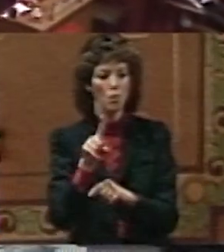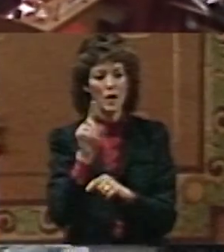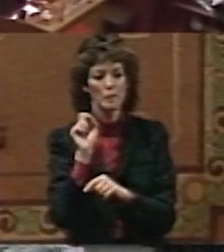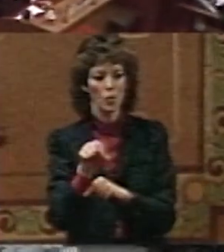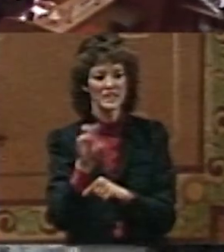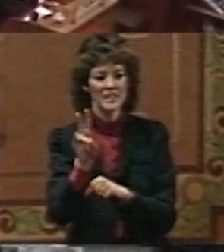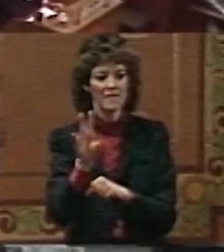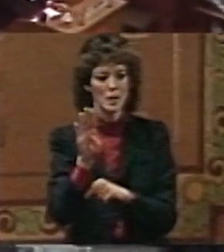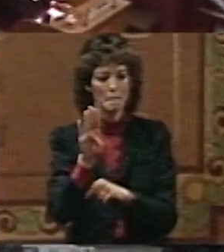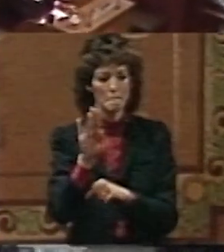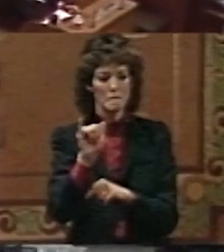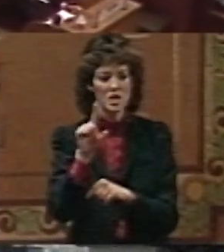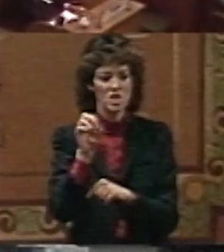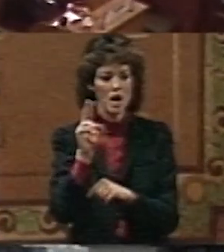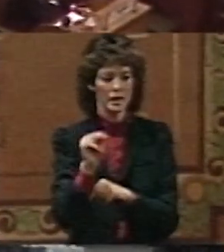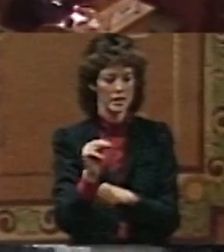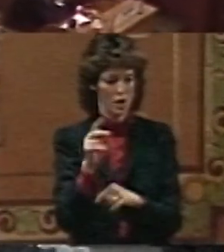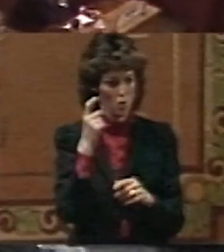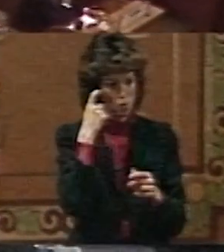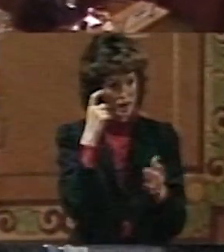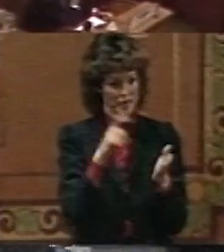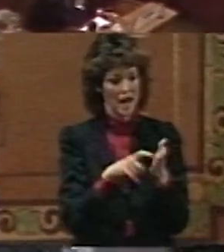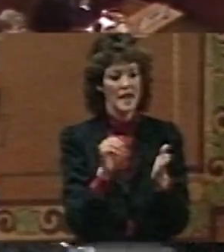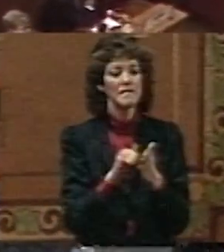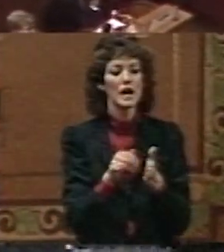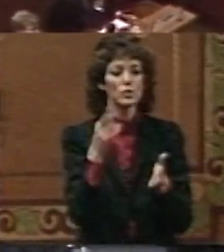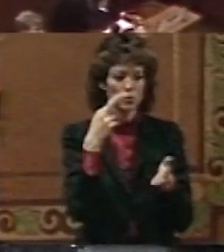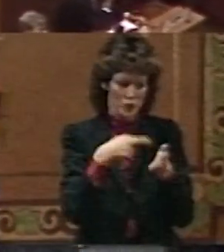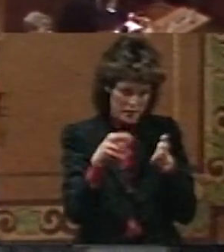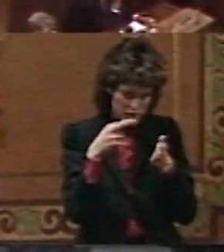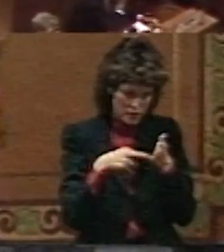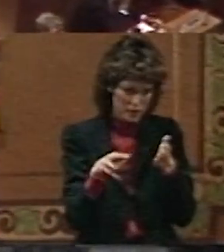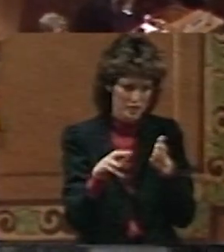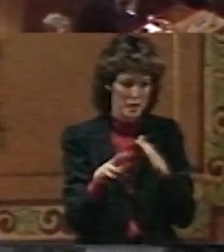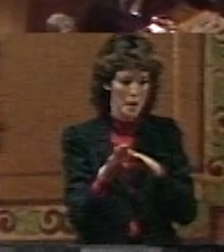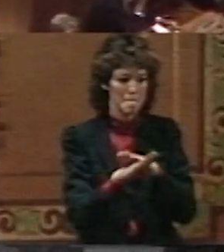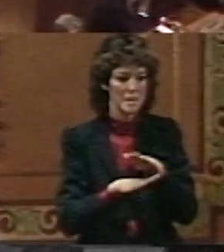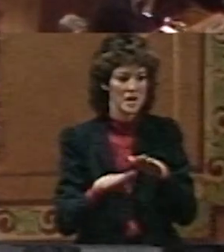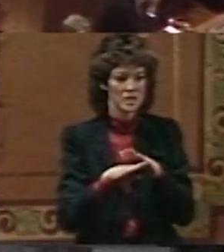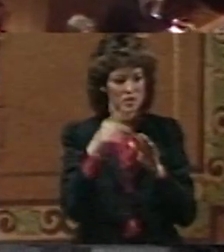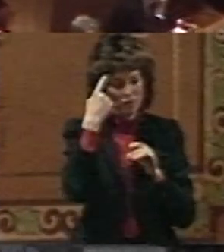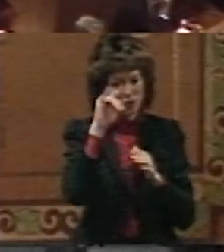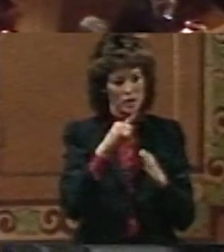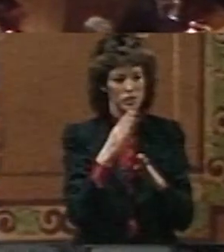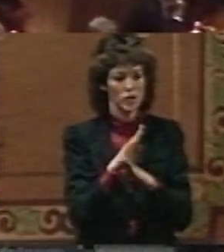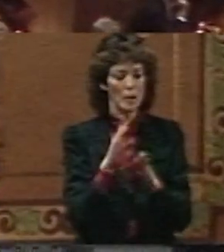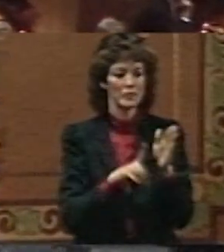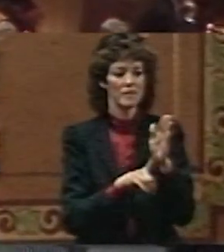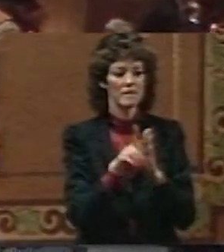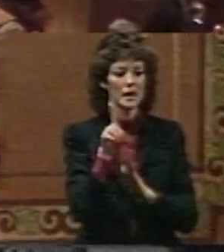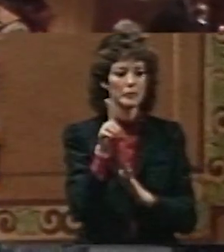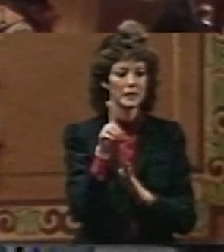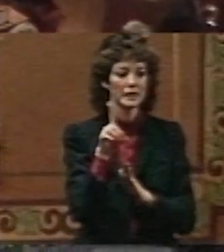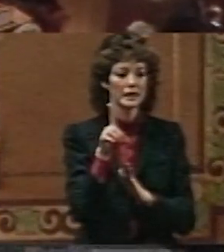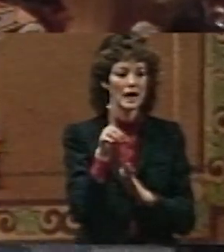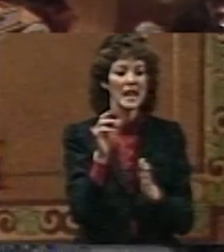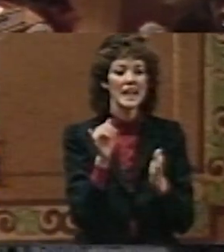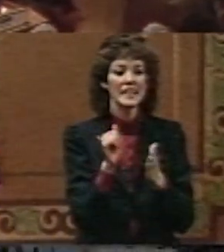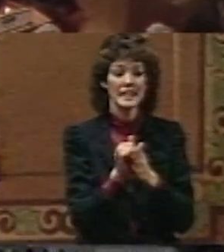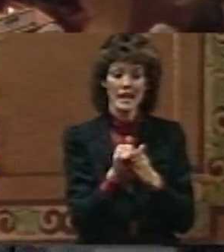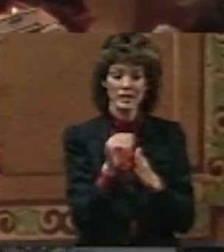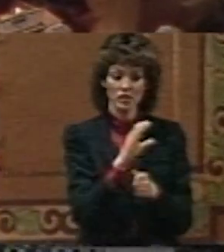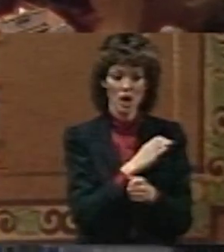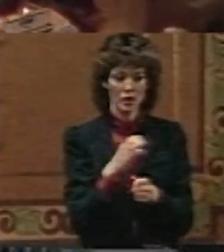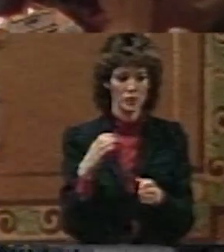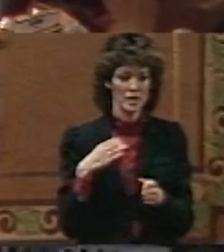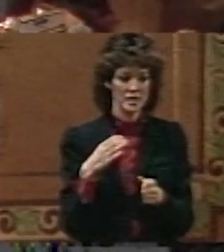recognizing that research is the very basis for job development. The Congress and